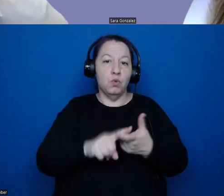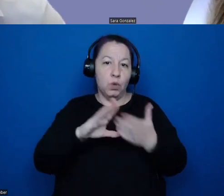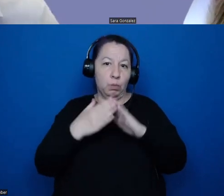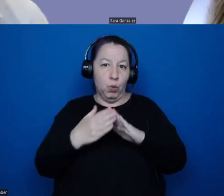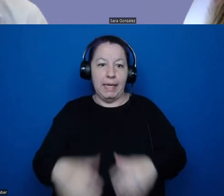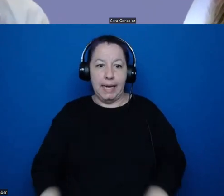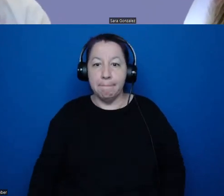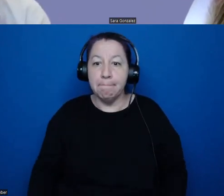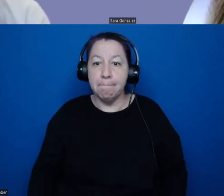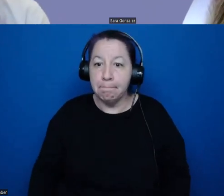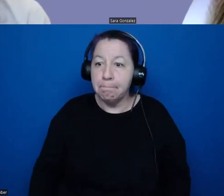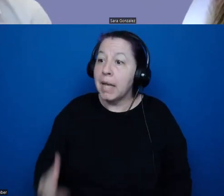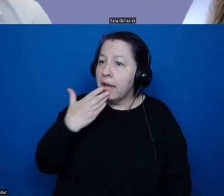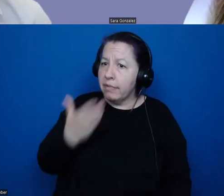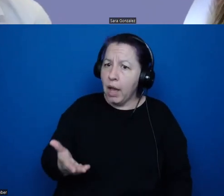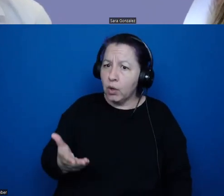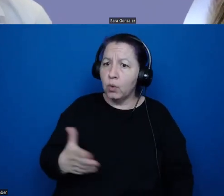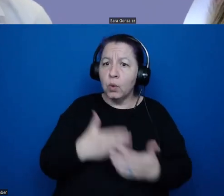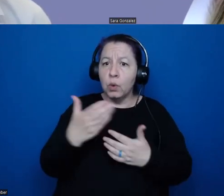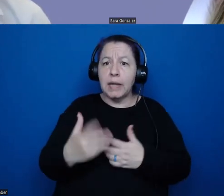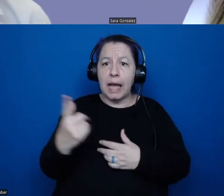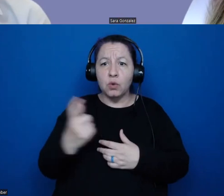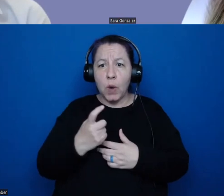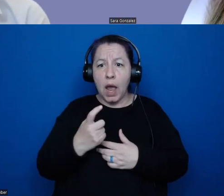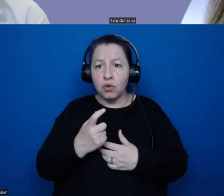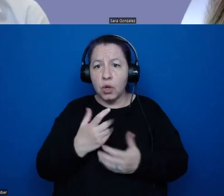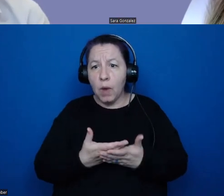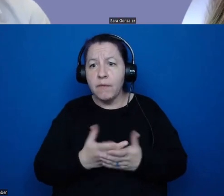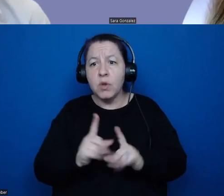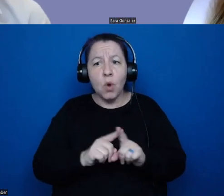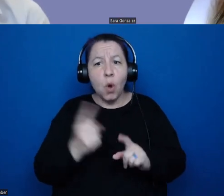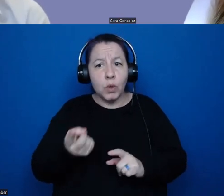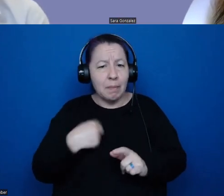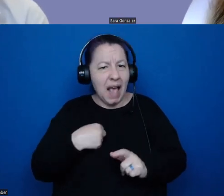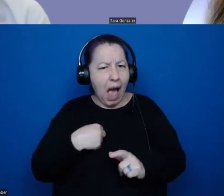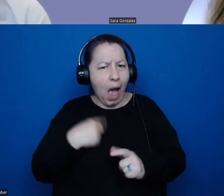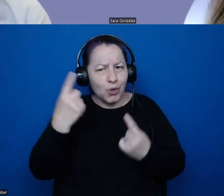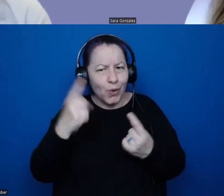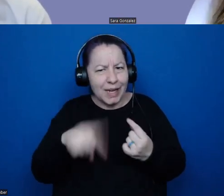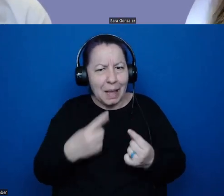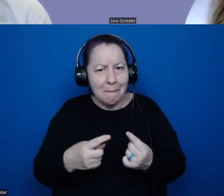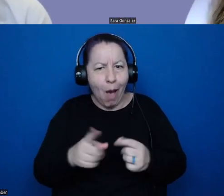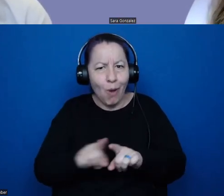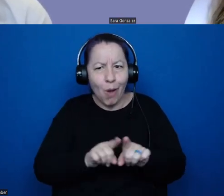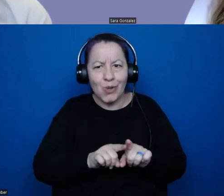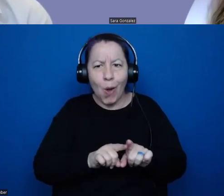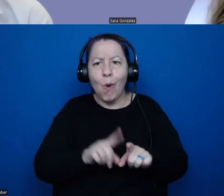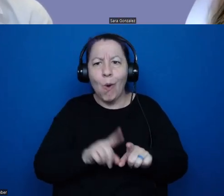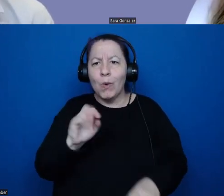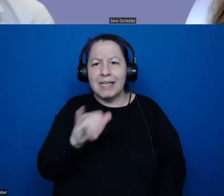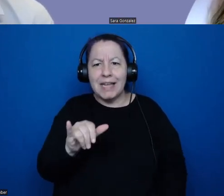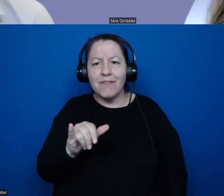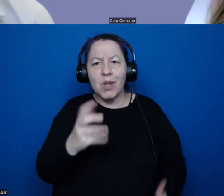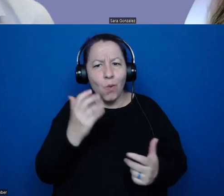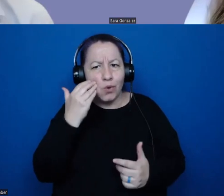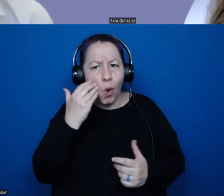Thank you. The next question that came in is also something that I was wondering as well. Tiffany would like to know, where